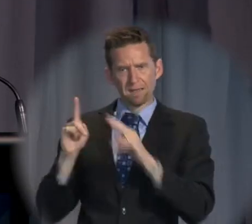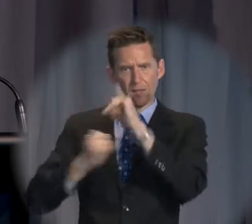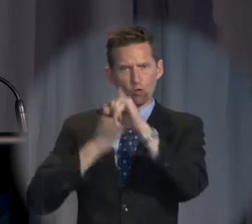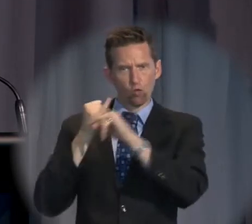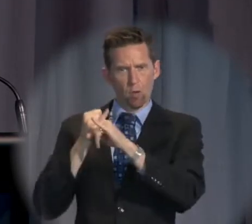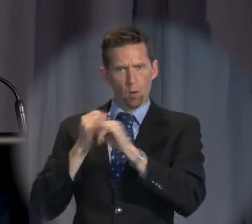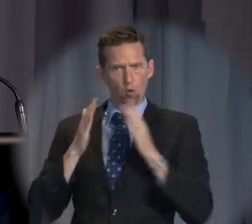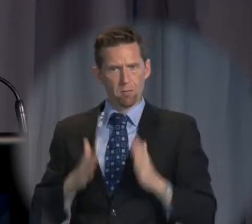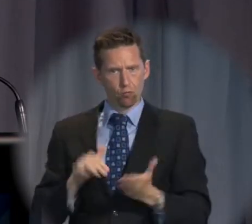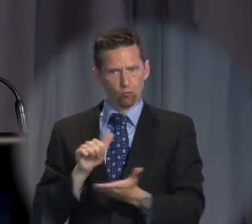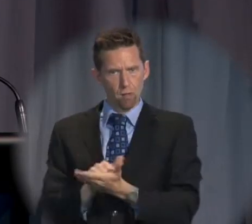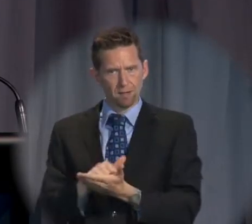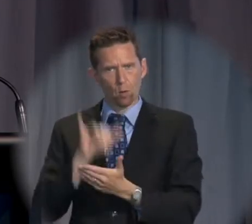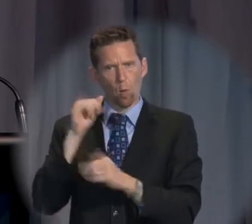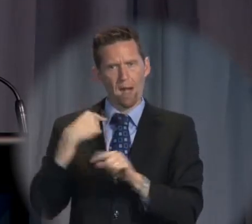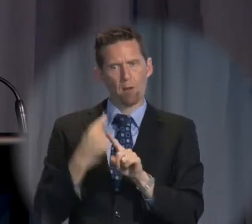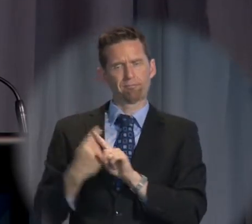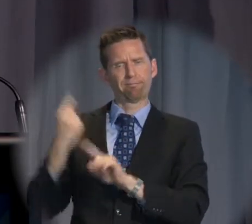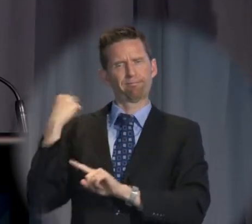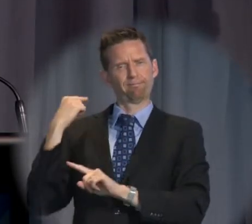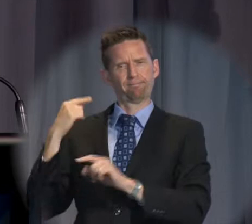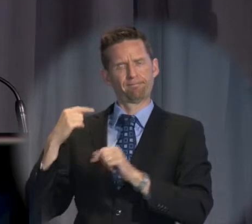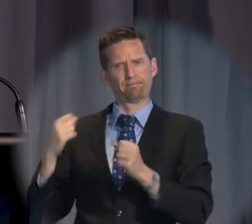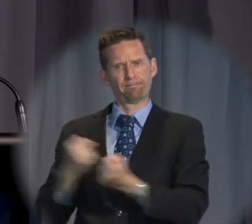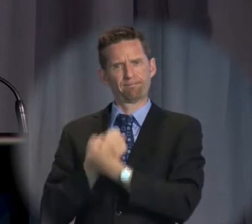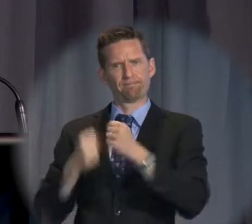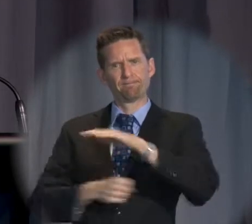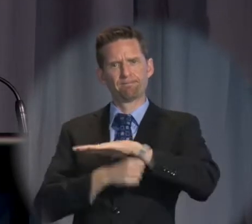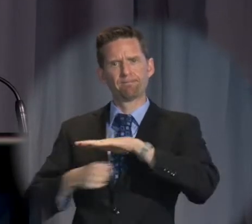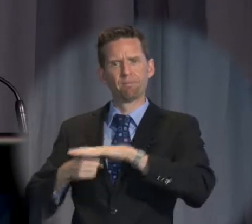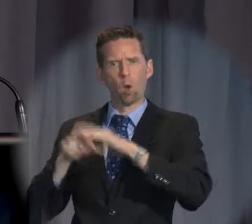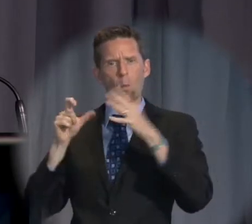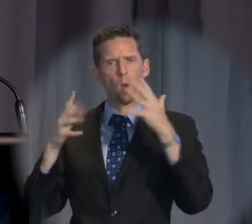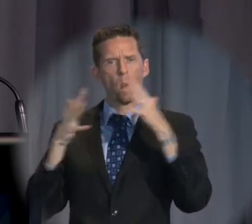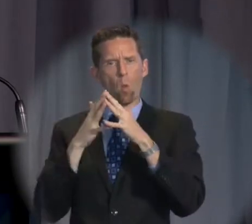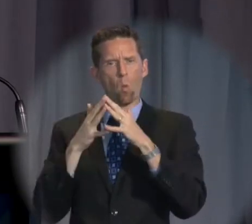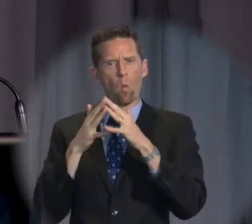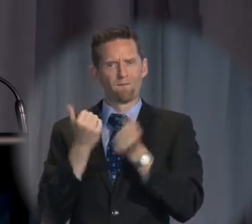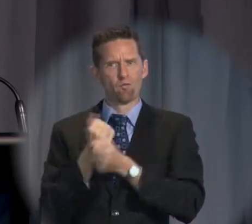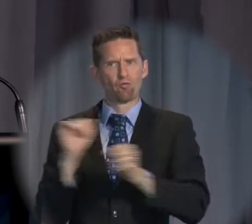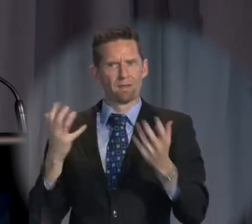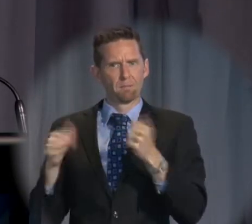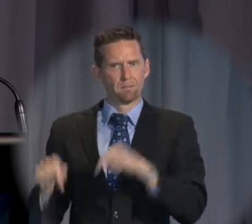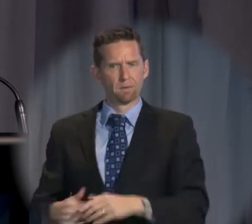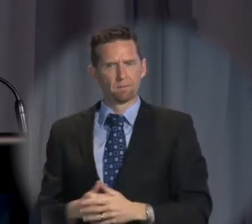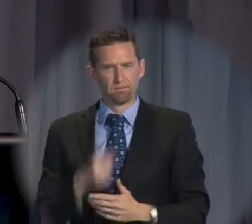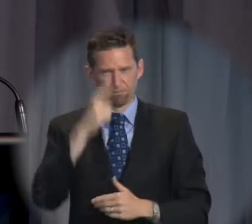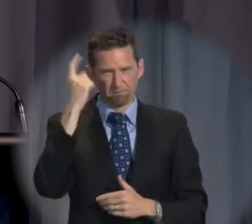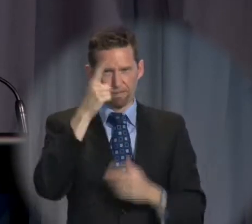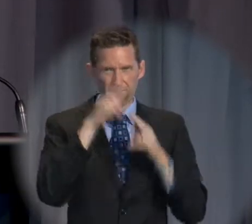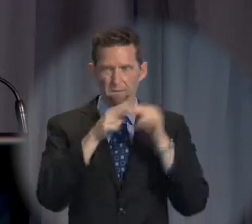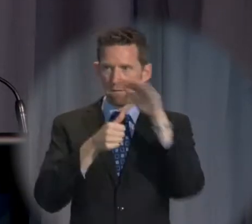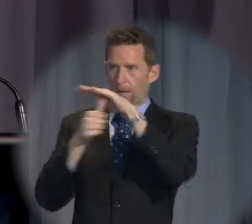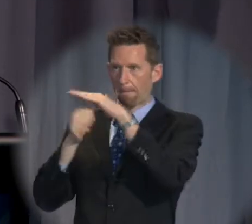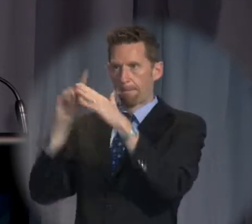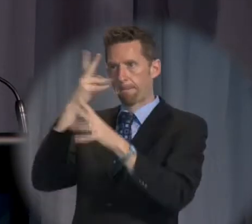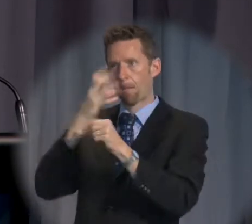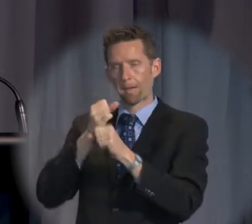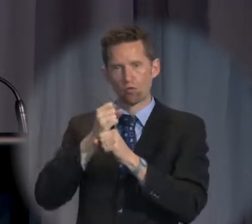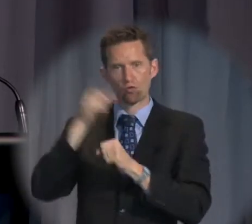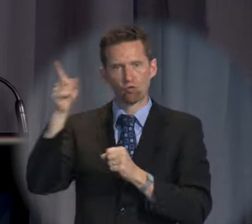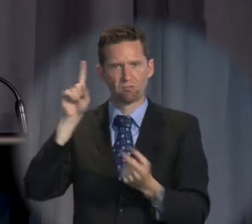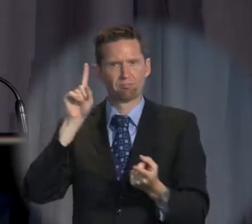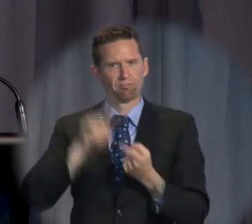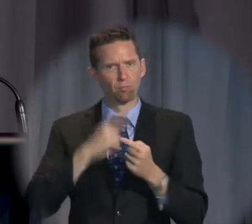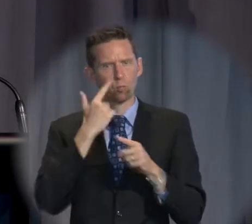or indeed our ancient and fundamental common law freedoms? Imagine for a moment if our senior politicians insisted on